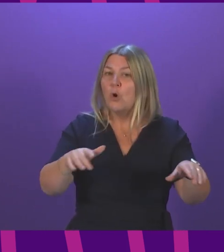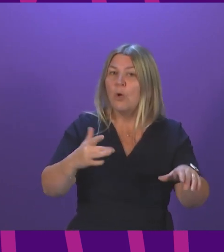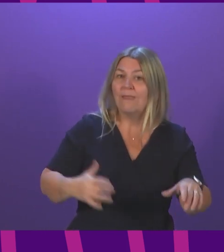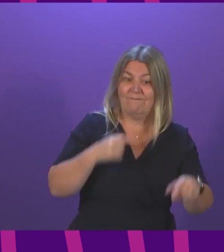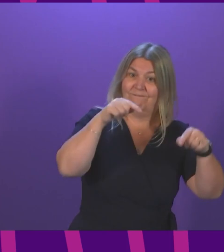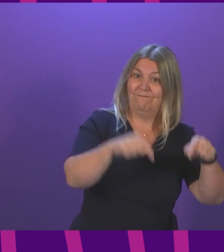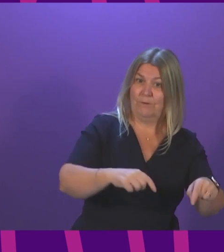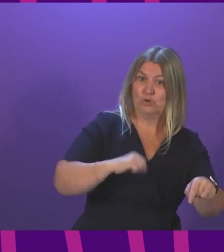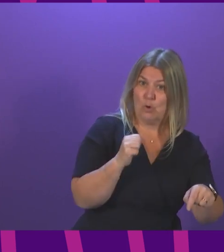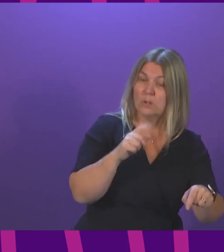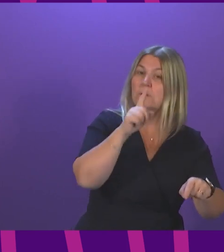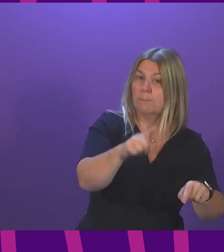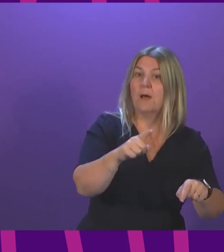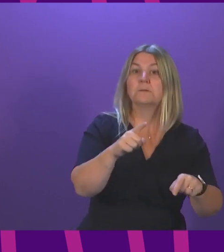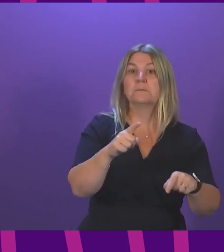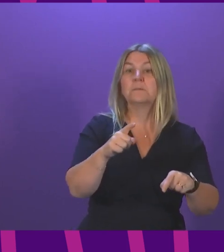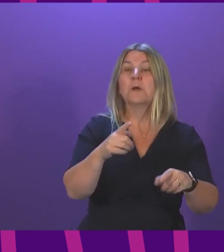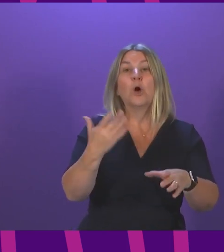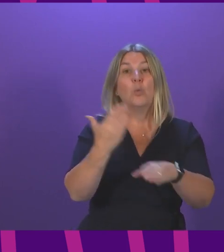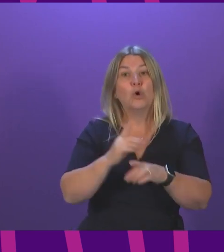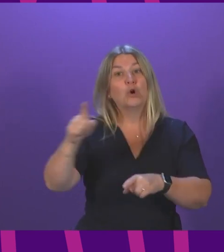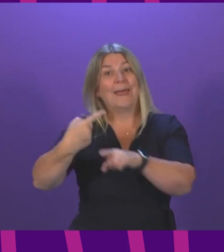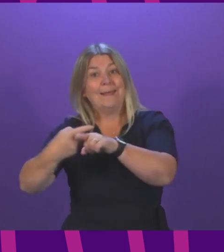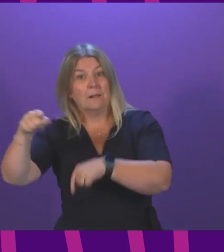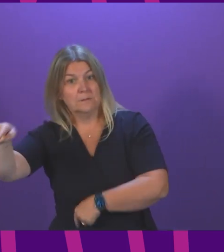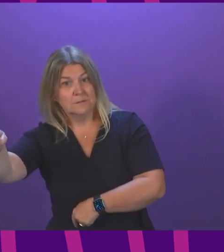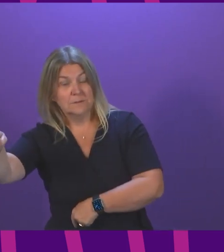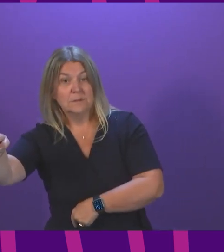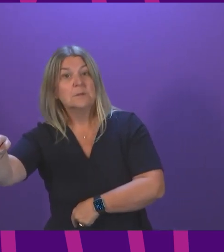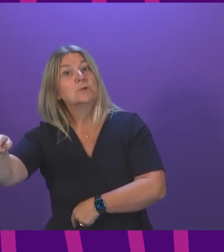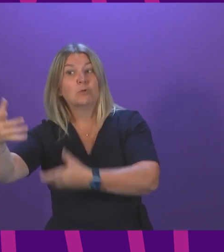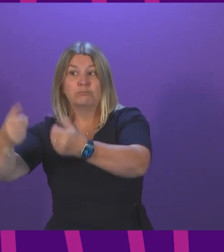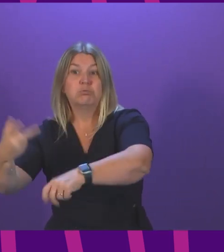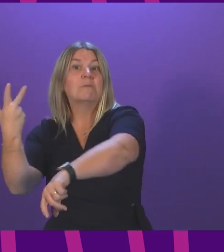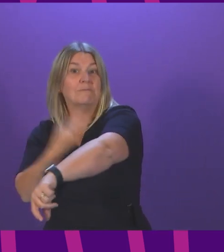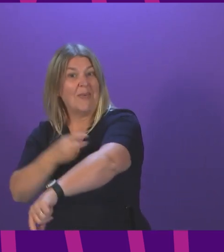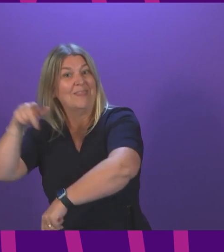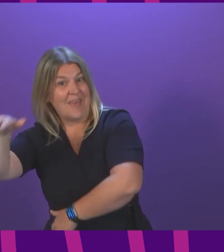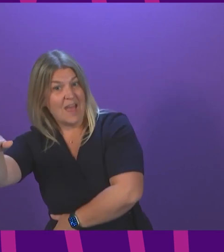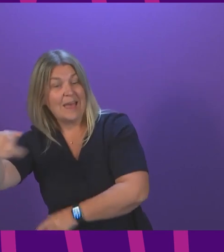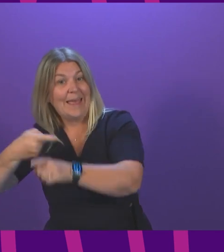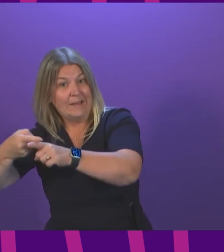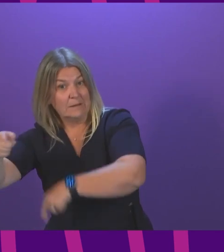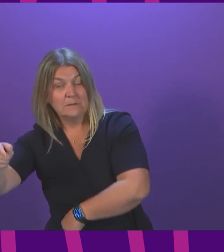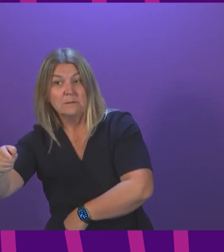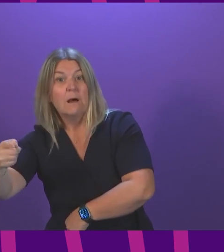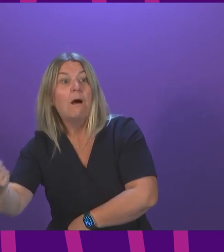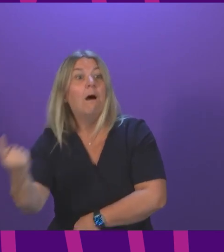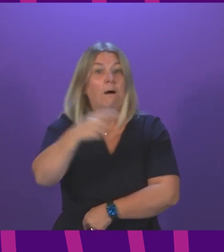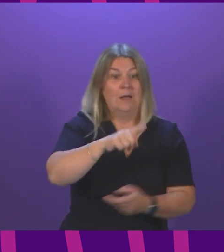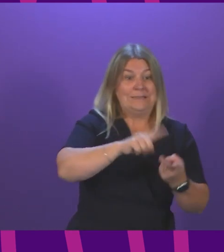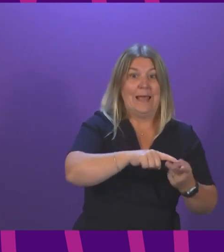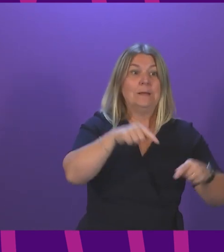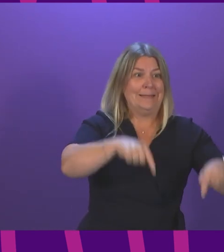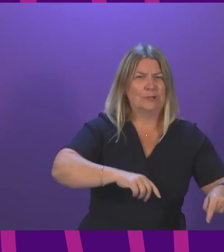Echalfeckin, but works for NHS England, where they were first vaccinated? How can they obtain proof of vaccination status? Cabinet Secretary.